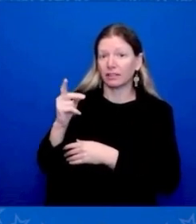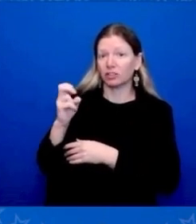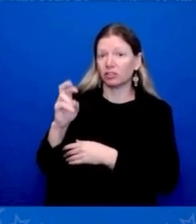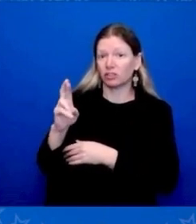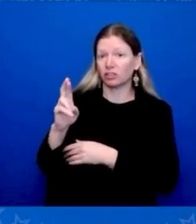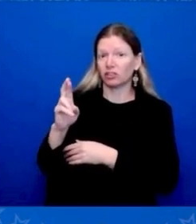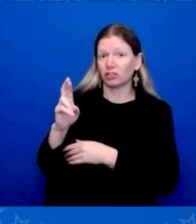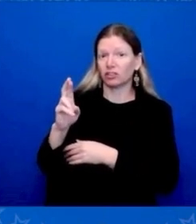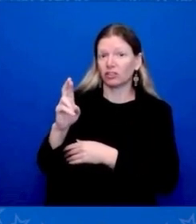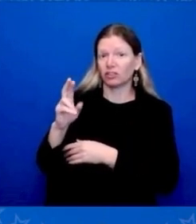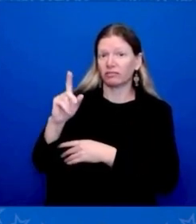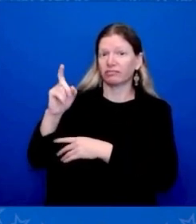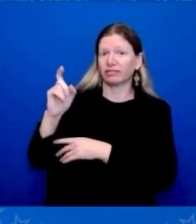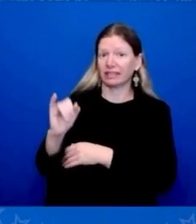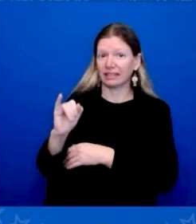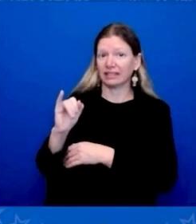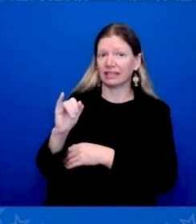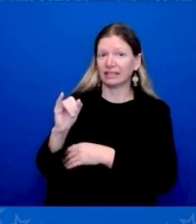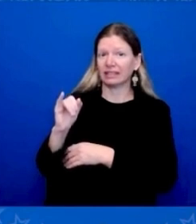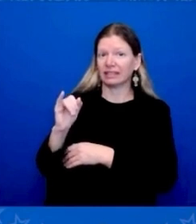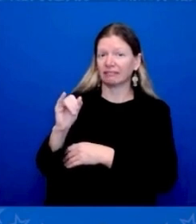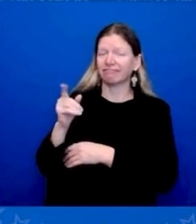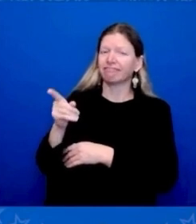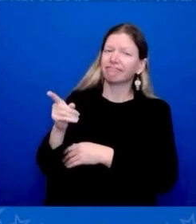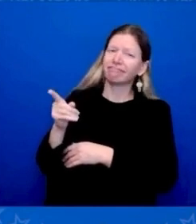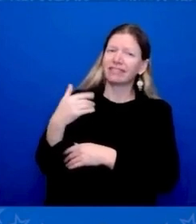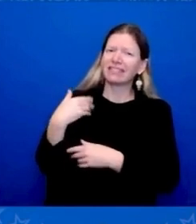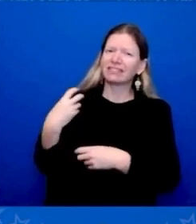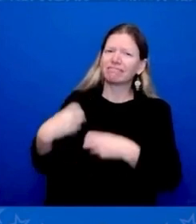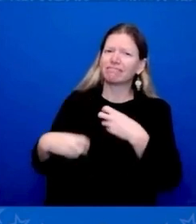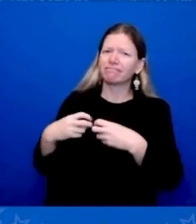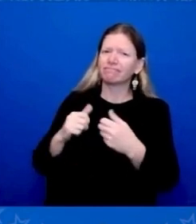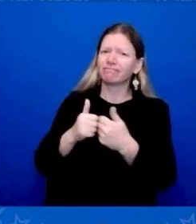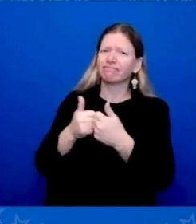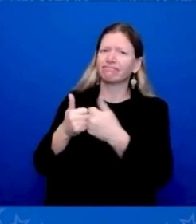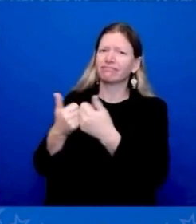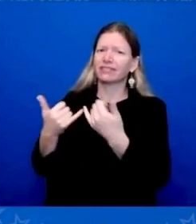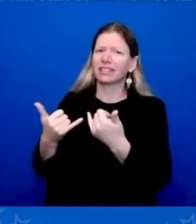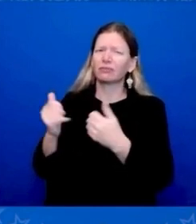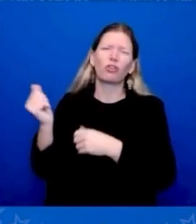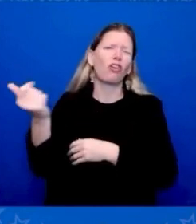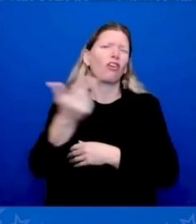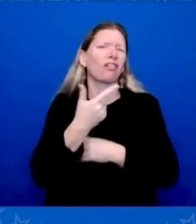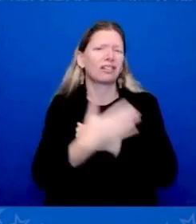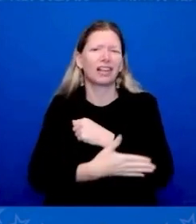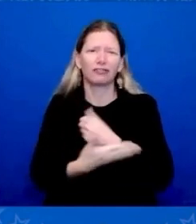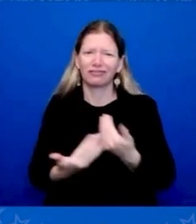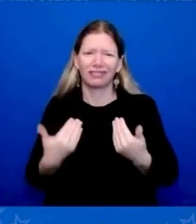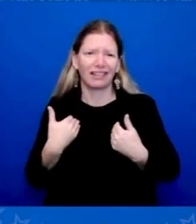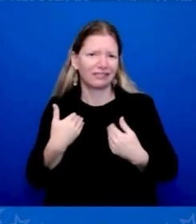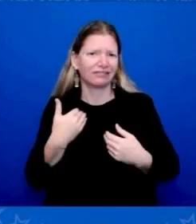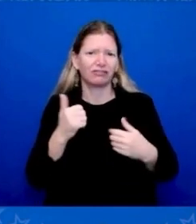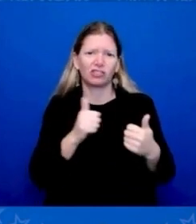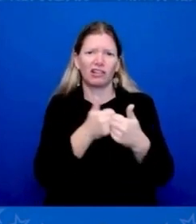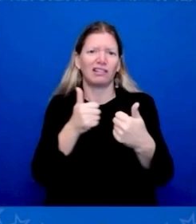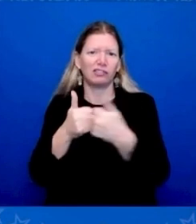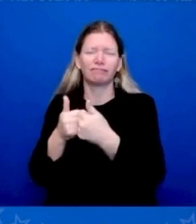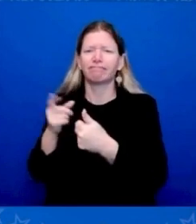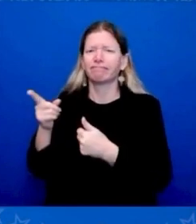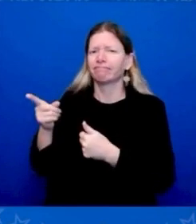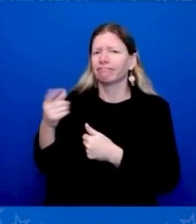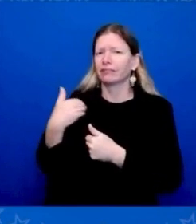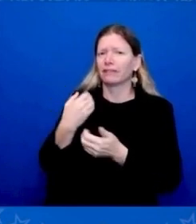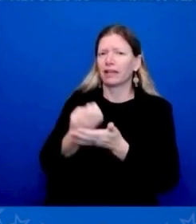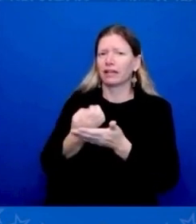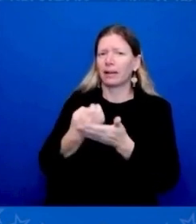now. All countries end up with difficulties, and he has some economic difficulties. He's working his way through. I want to see China succeed economically,